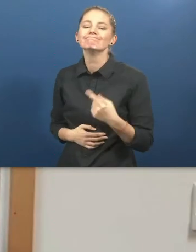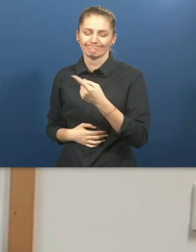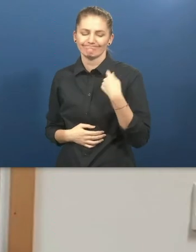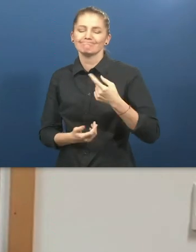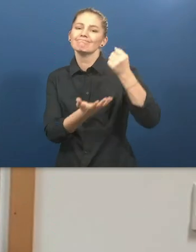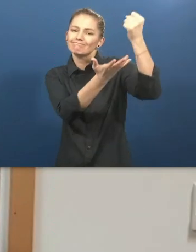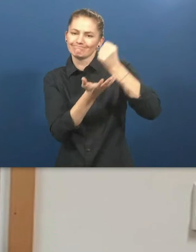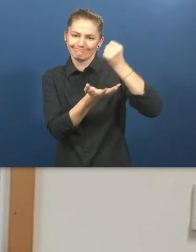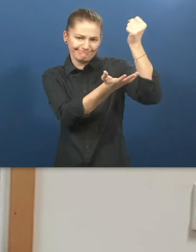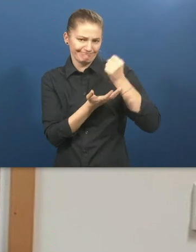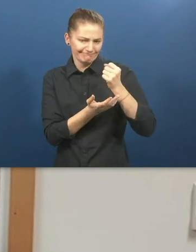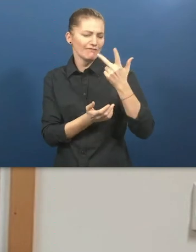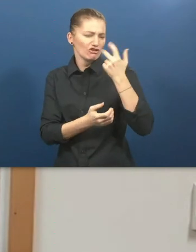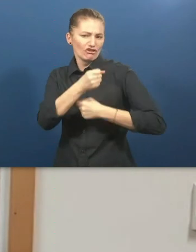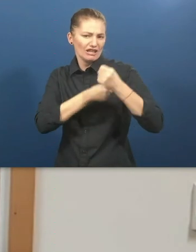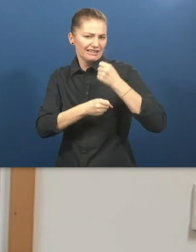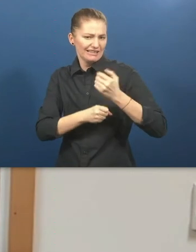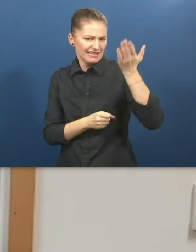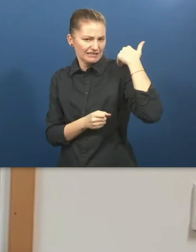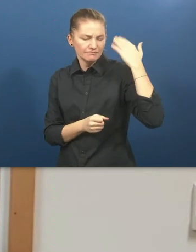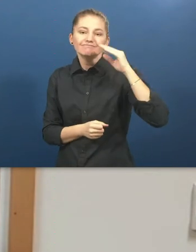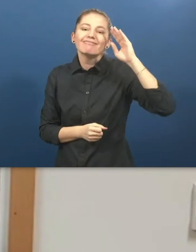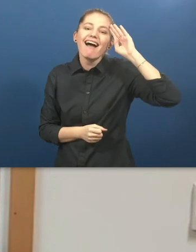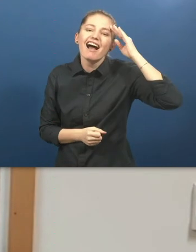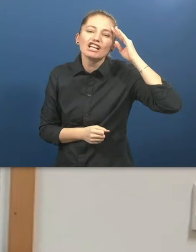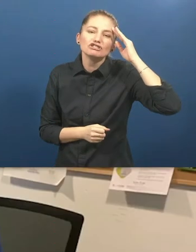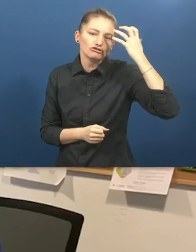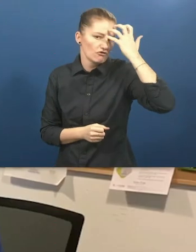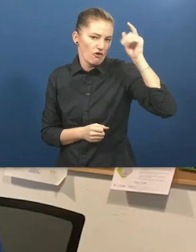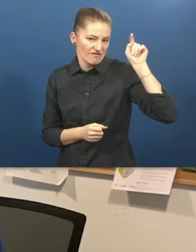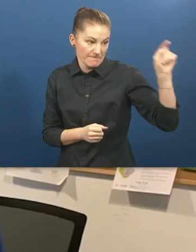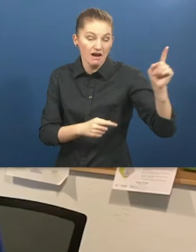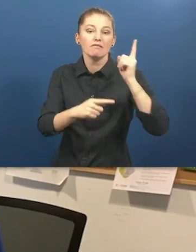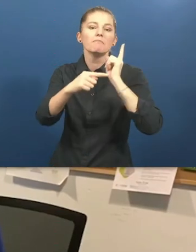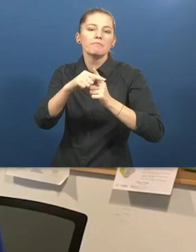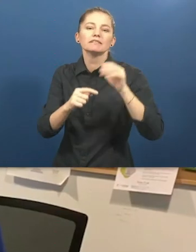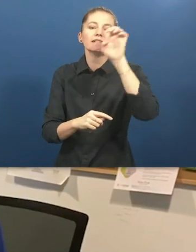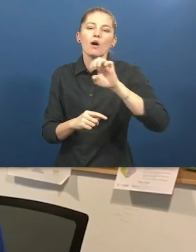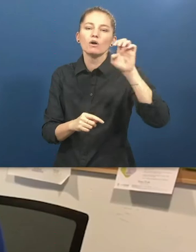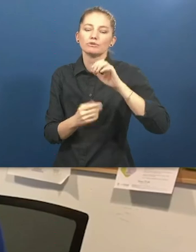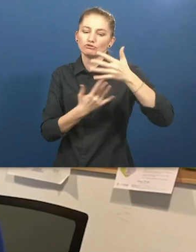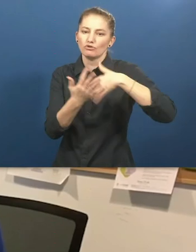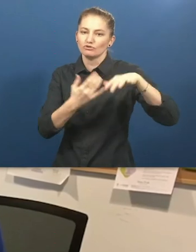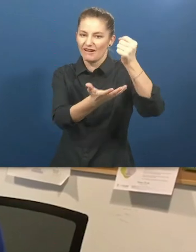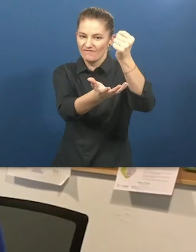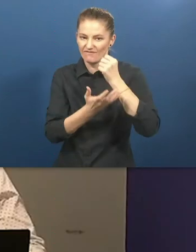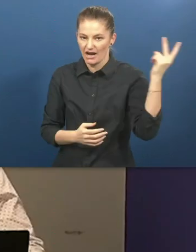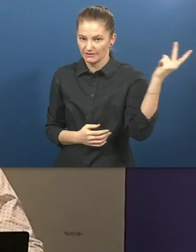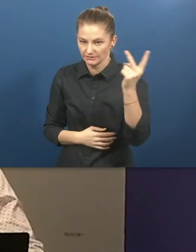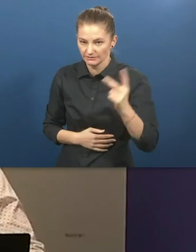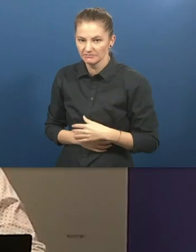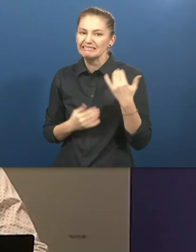We received funding three years ago from the Irish government and the European Social Fund. However, we are very concerned for the future.